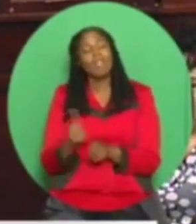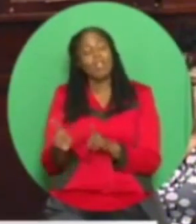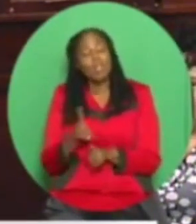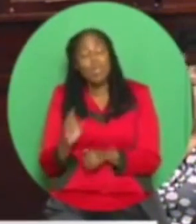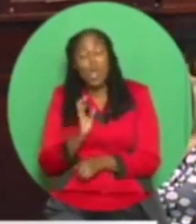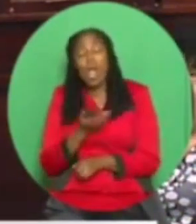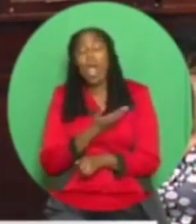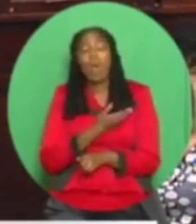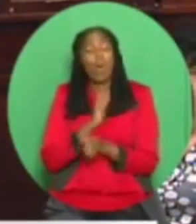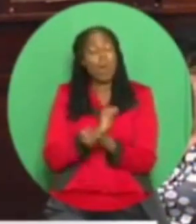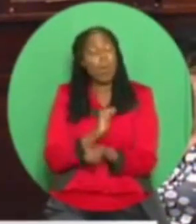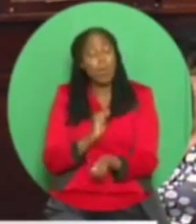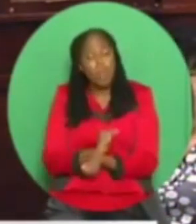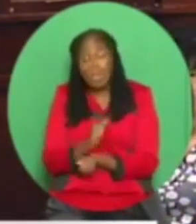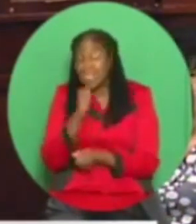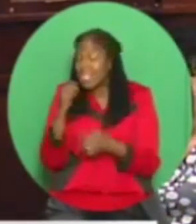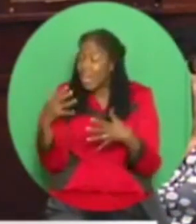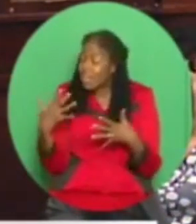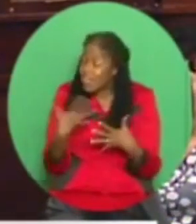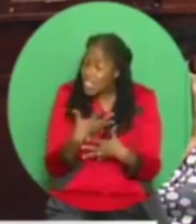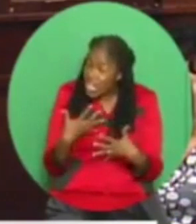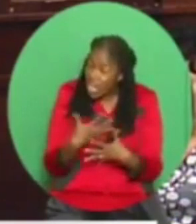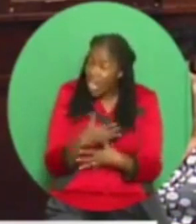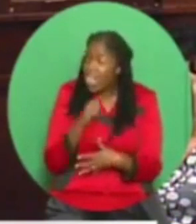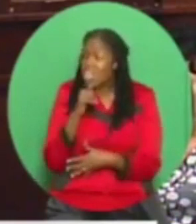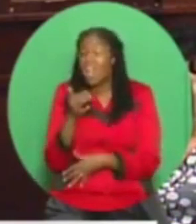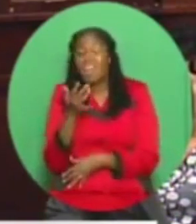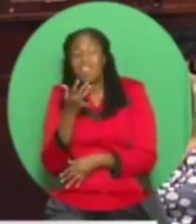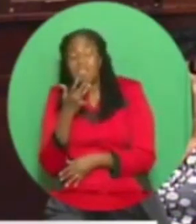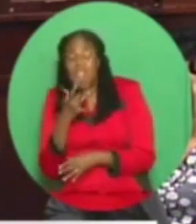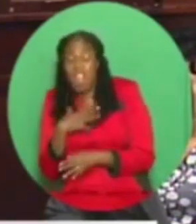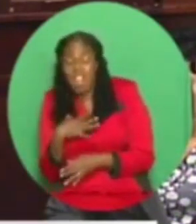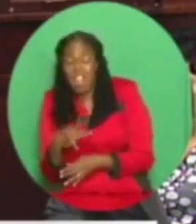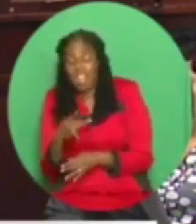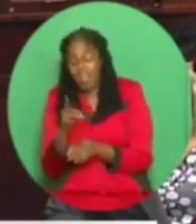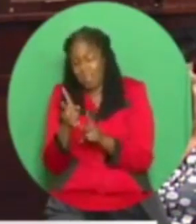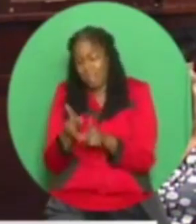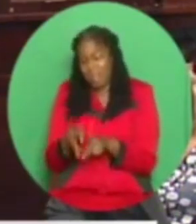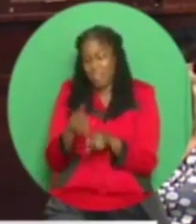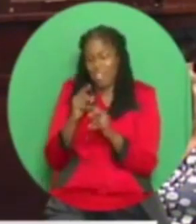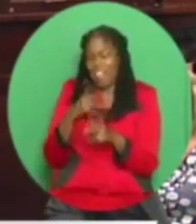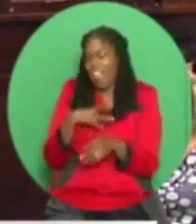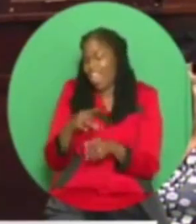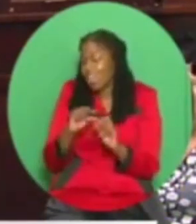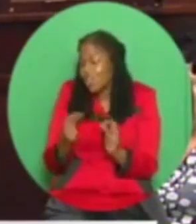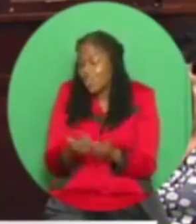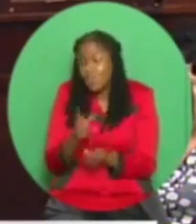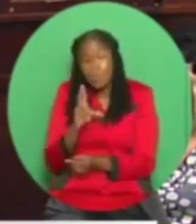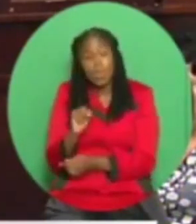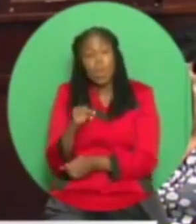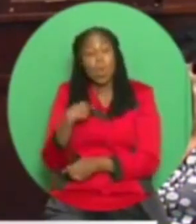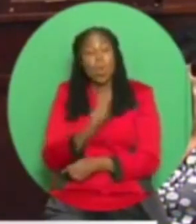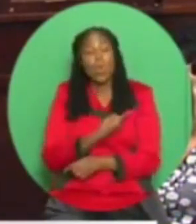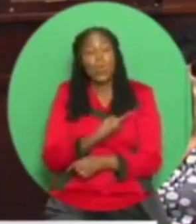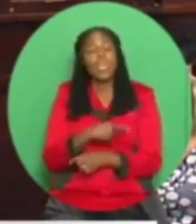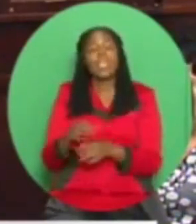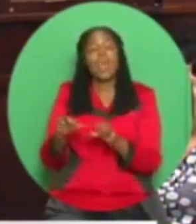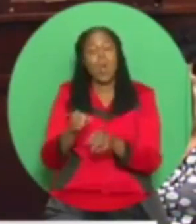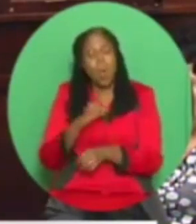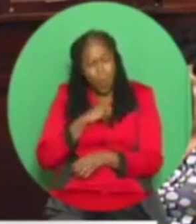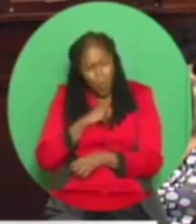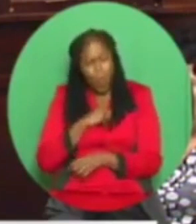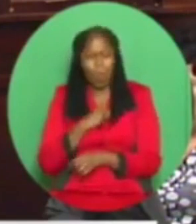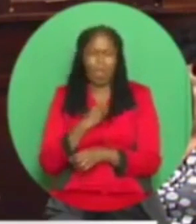Madam Speaker, refinery is five billion plus dollars, as it is now. It belongs to all of us. We own the refinery at this time, you know.